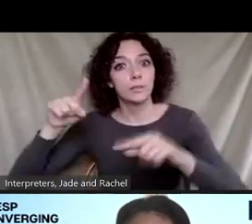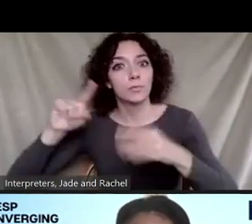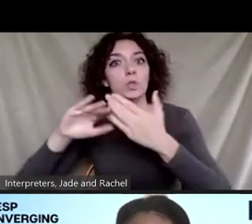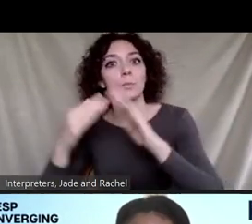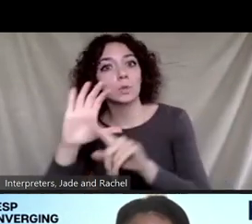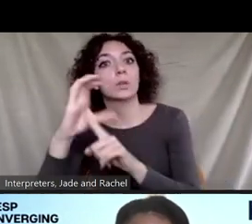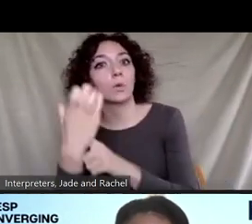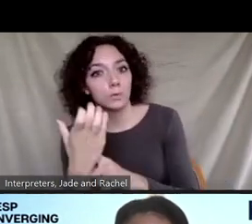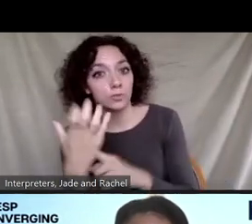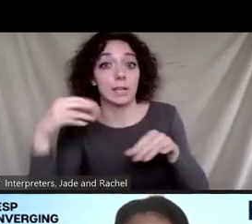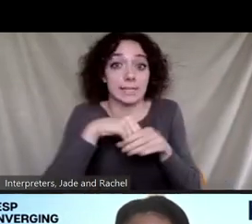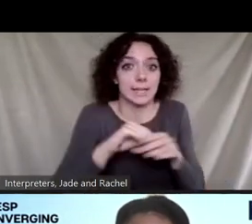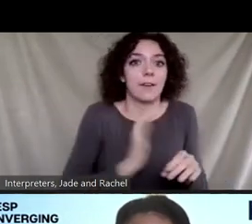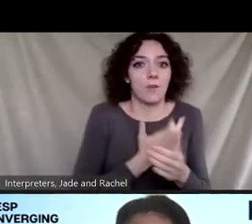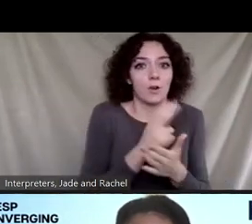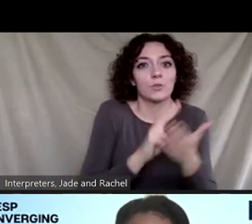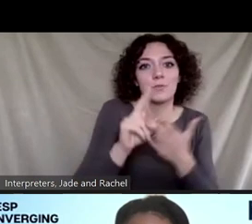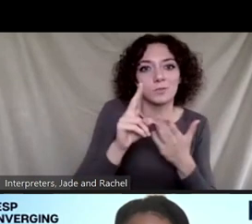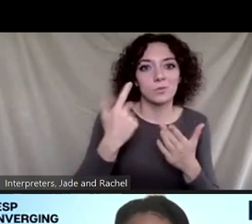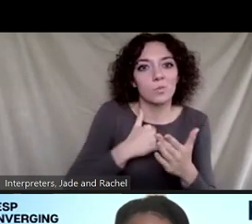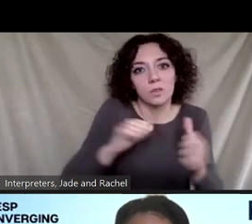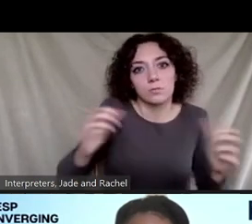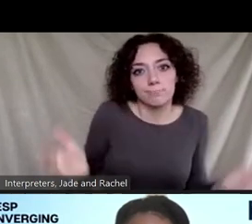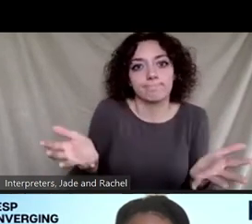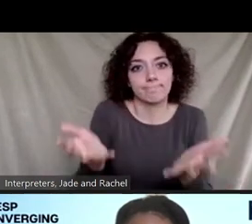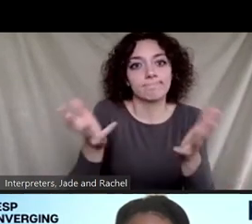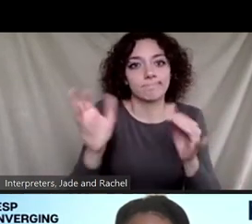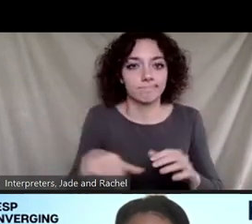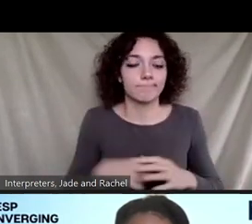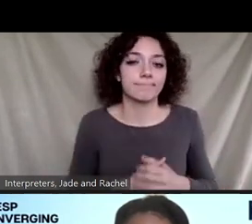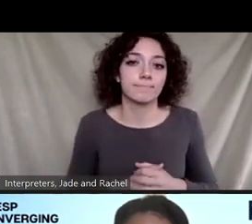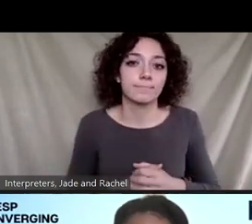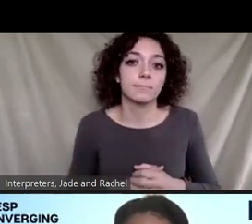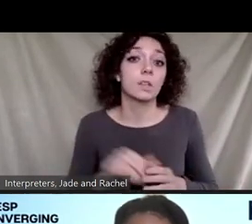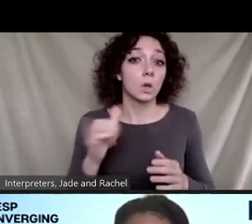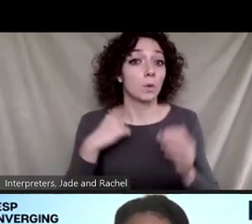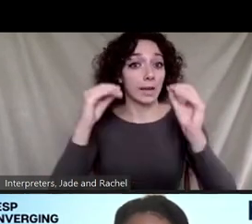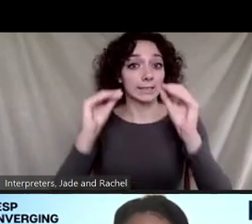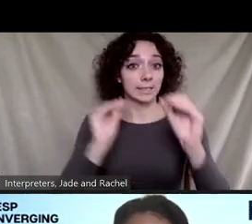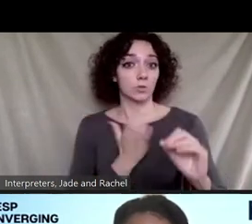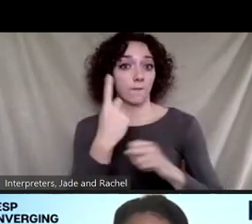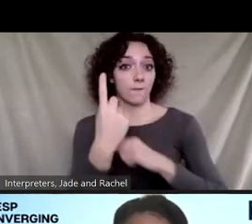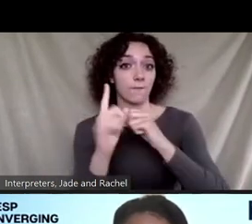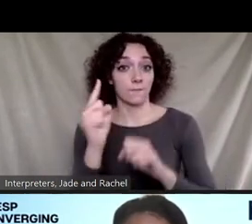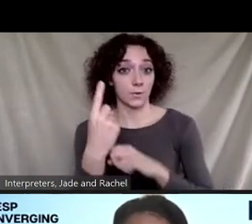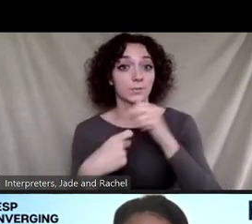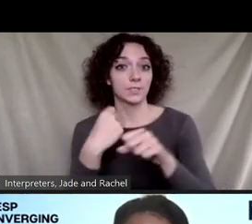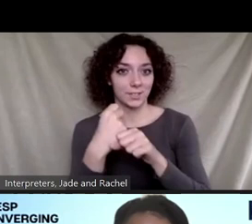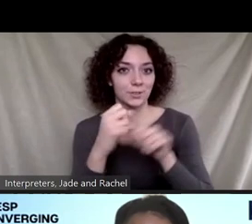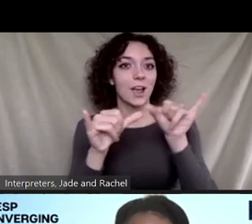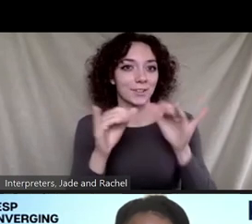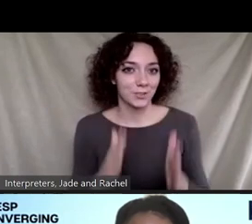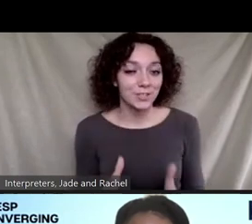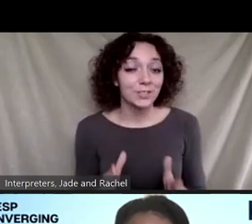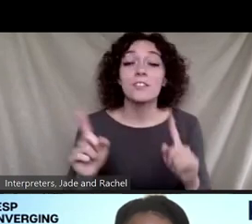inside of our university. Finally, in teaching, I teach our first-year engineers. And on the first day, the first thing that we talk